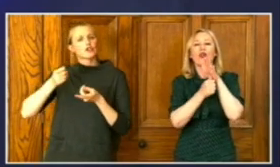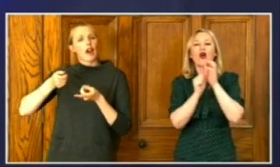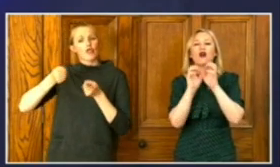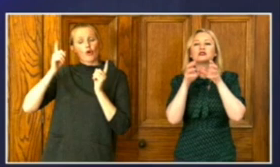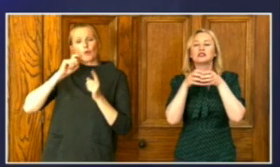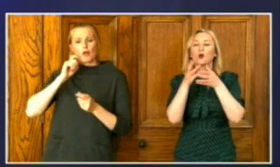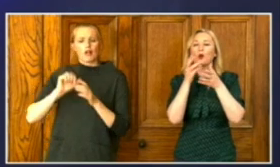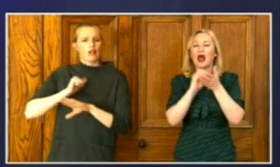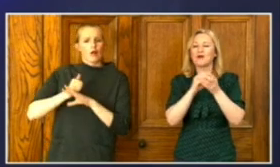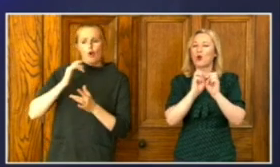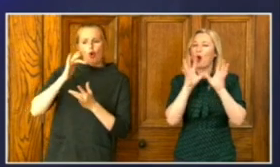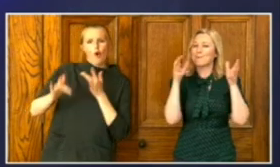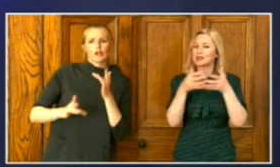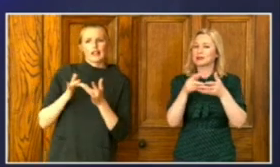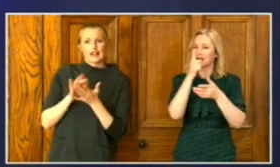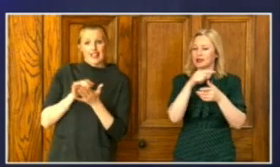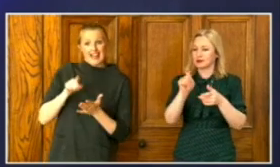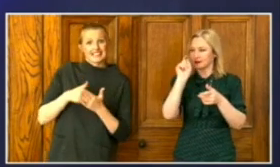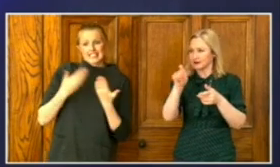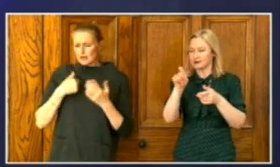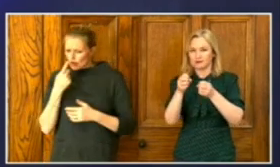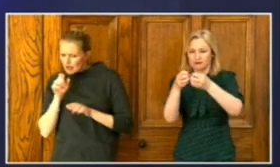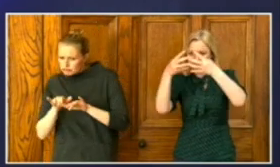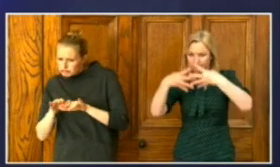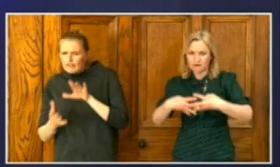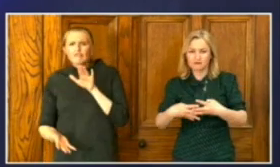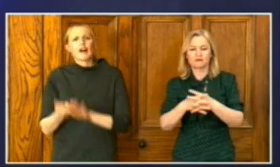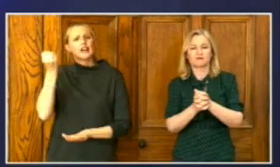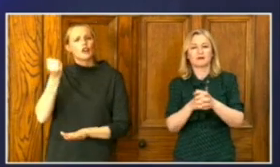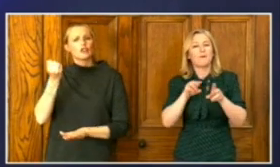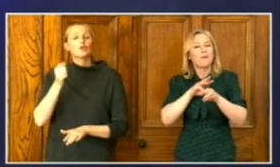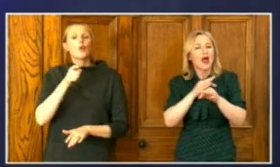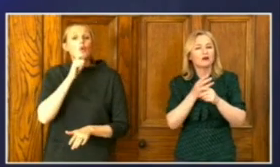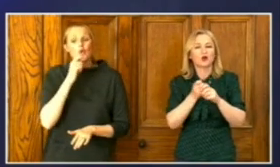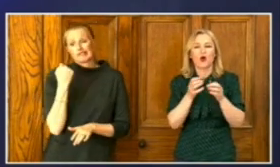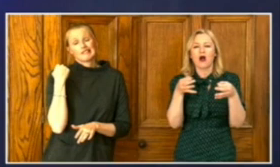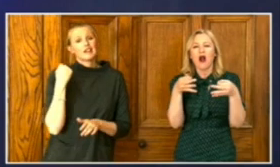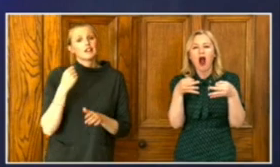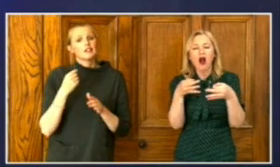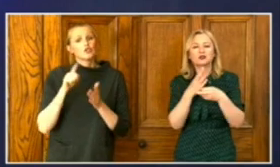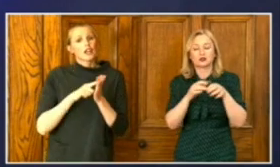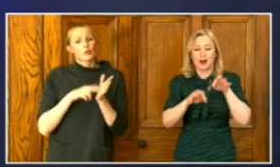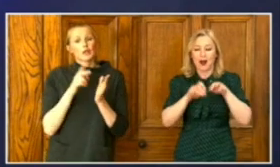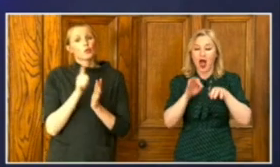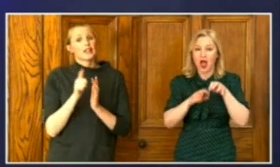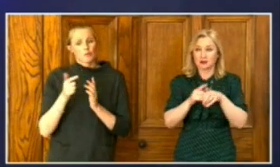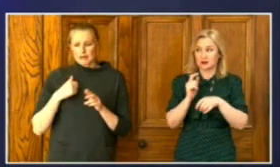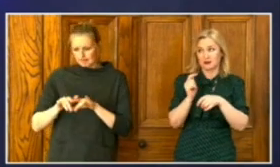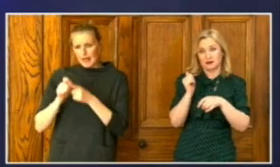accessible via their website on that date. Parents and guardians who had applied online in January 2020 can log in